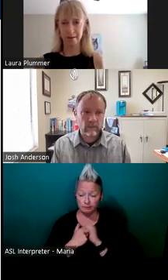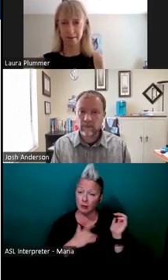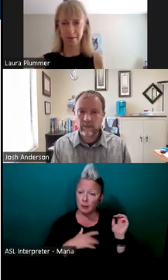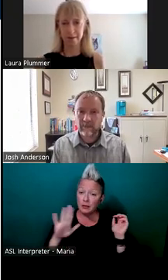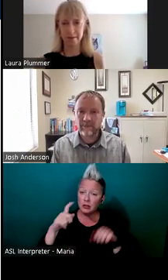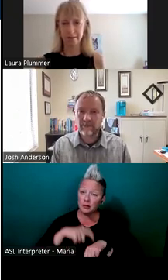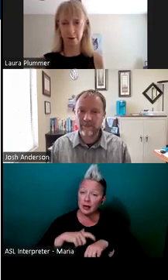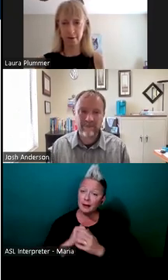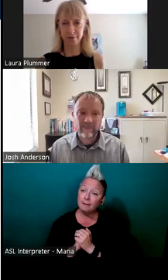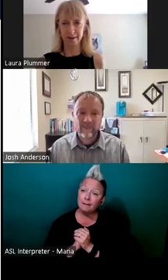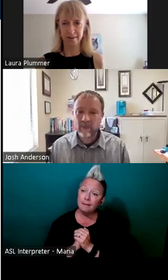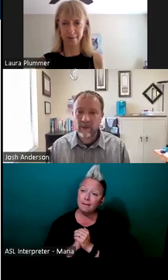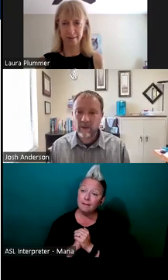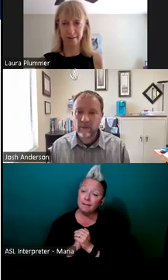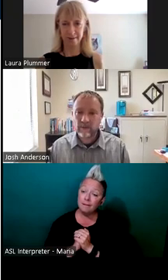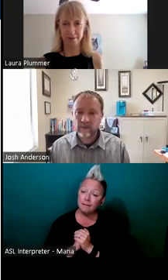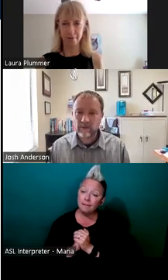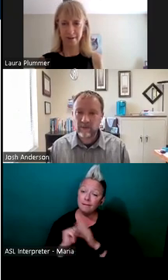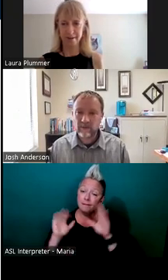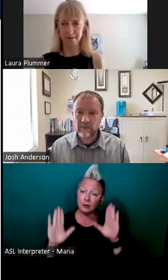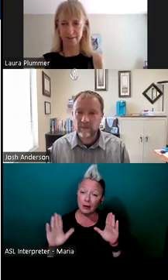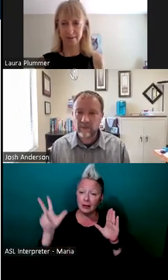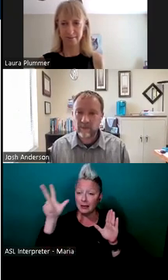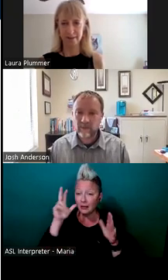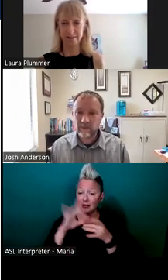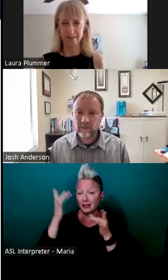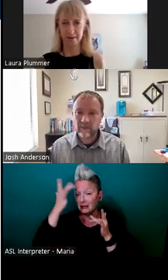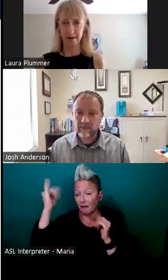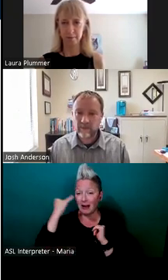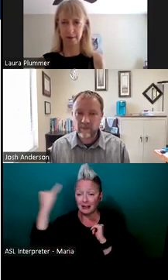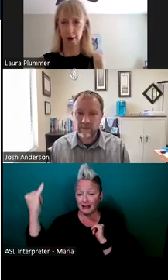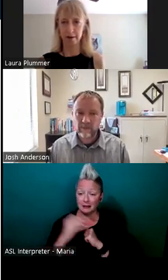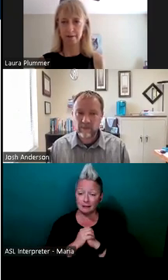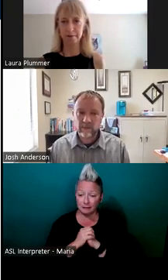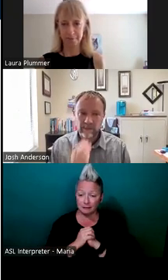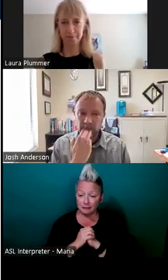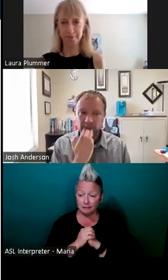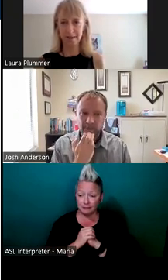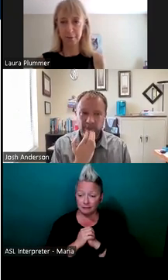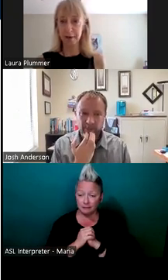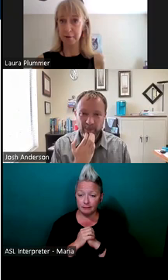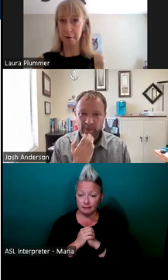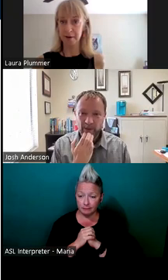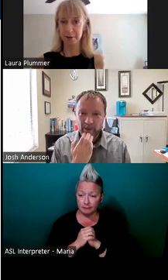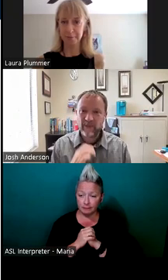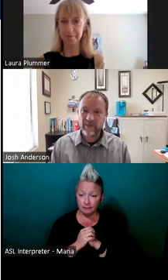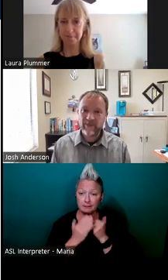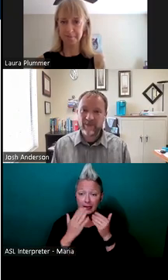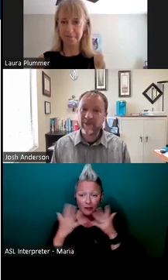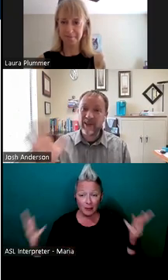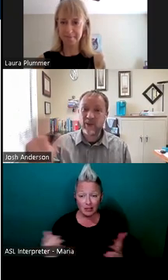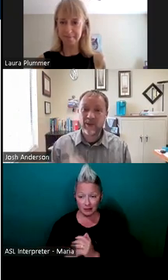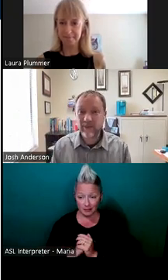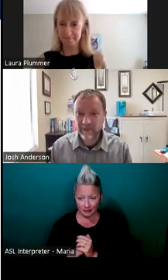time today. And it's always great hearing the clever ideas and seeing that engagement in the audience. So thank you very much.